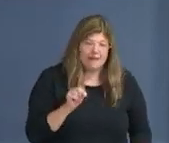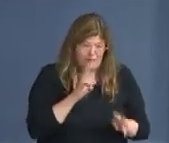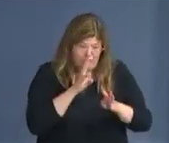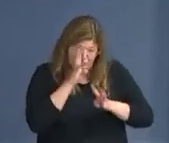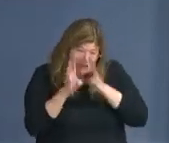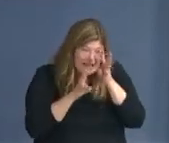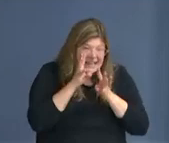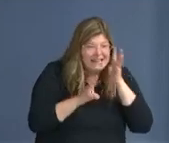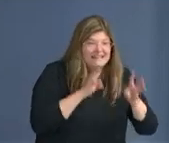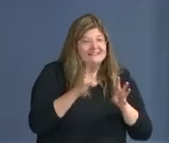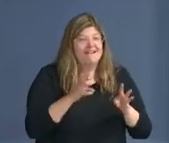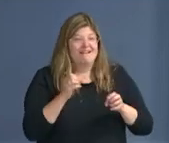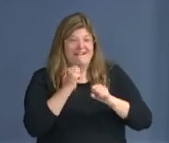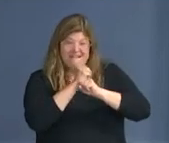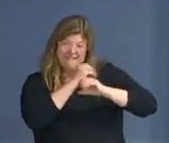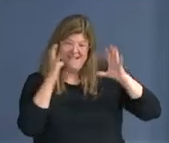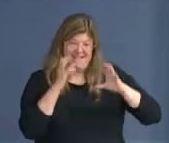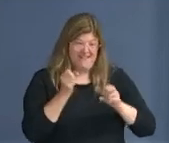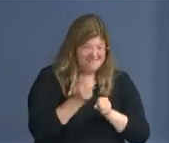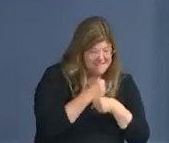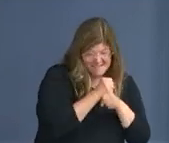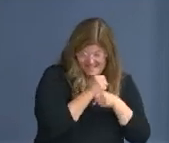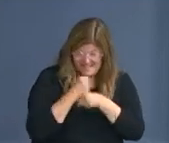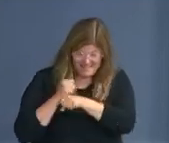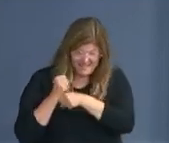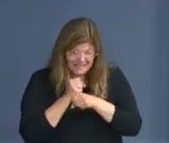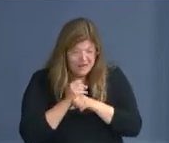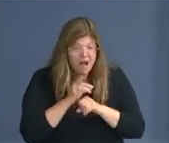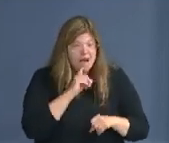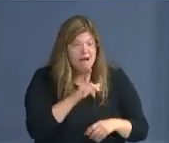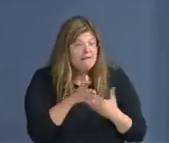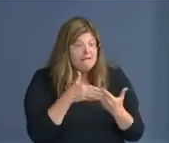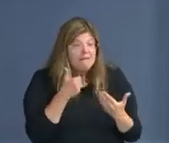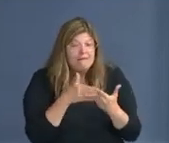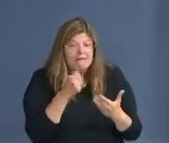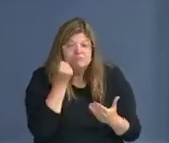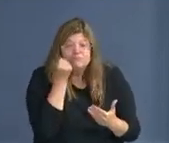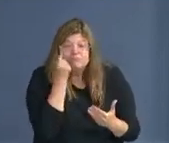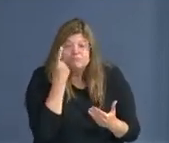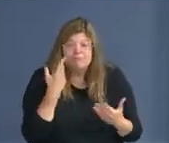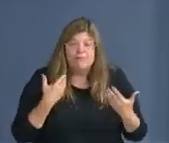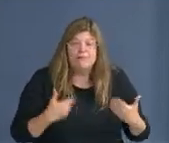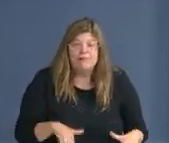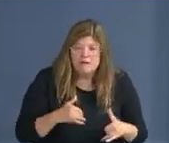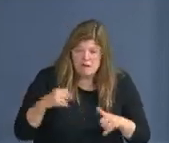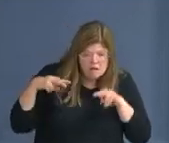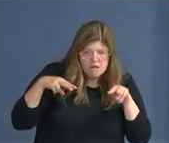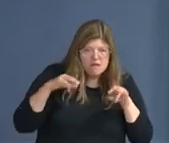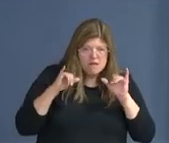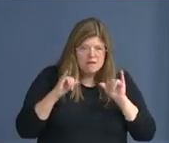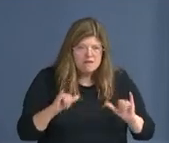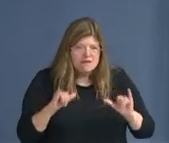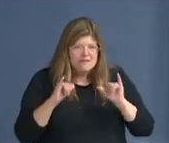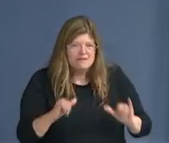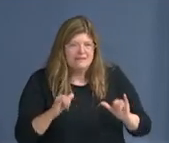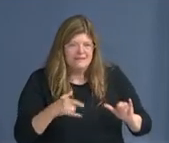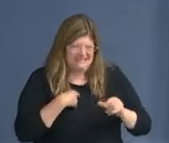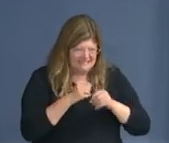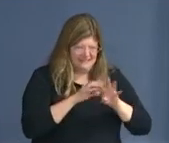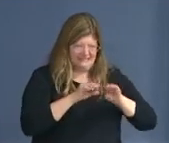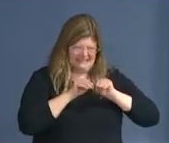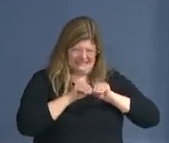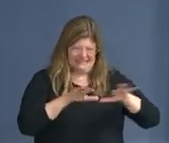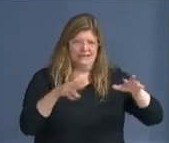easily understandable and can create awareness of different subjects, especially like this. And since